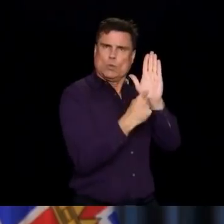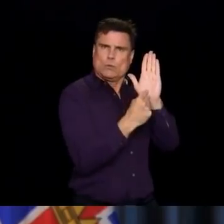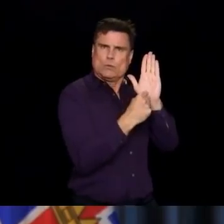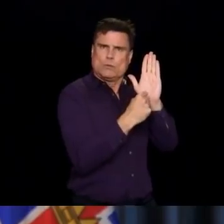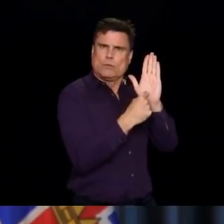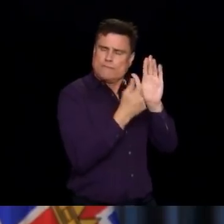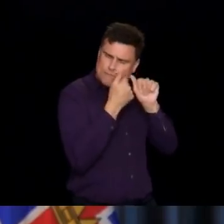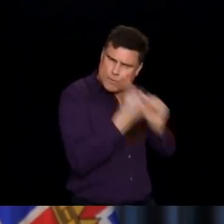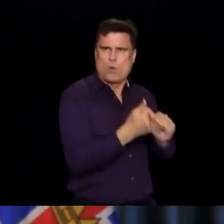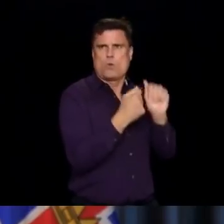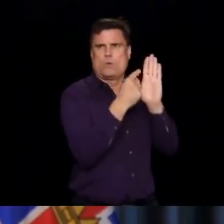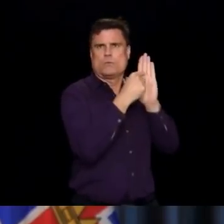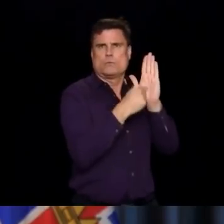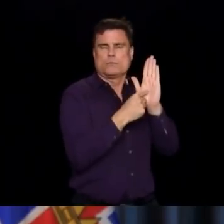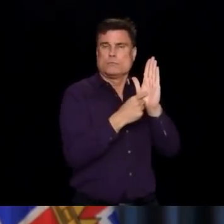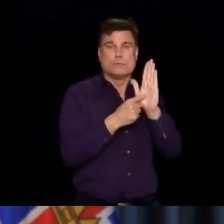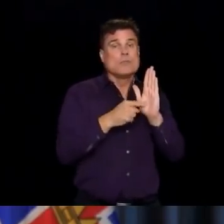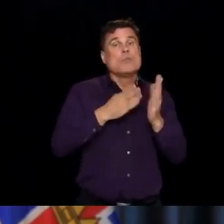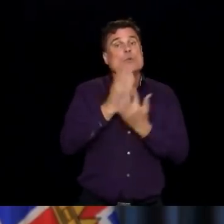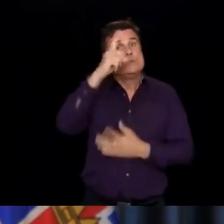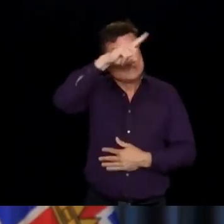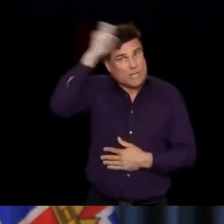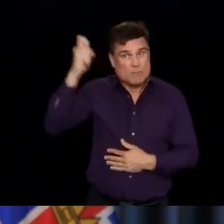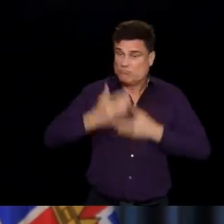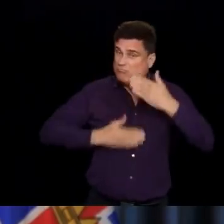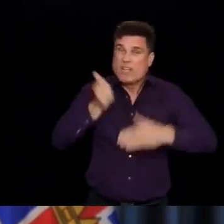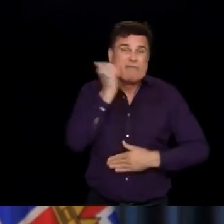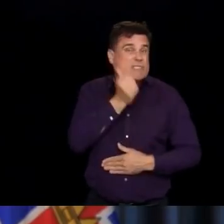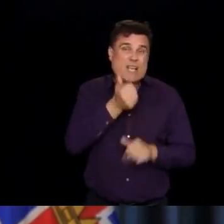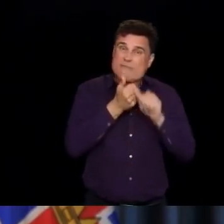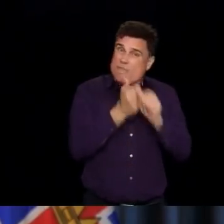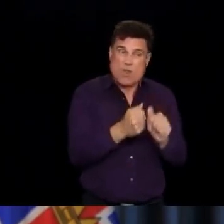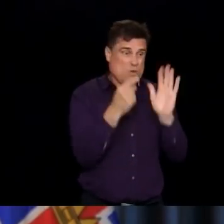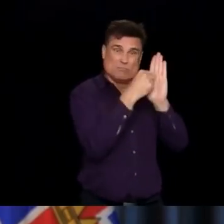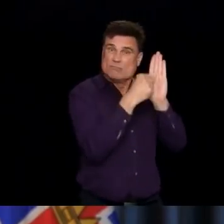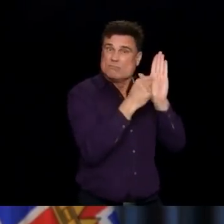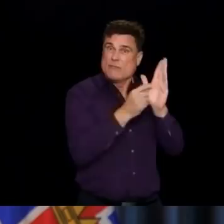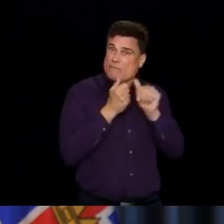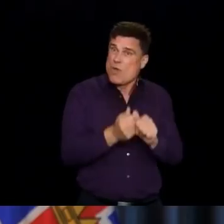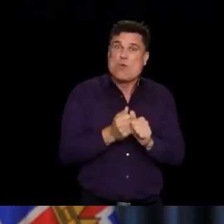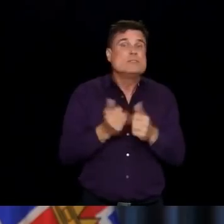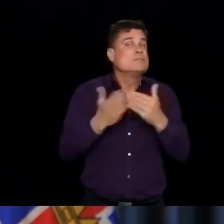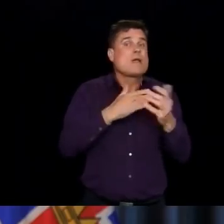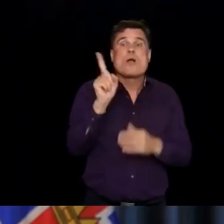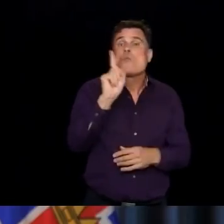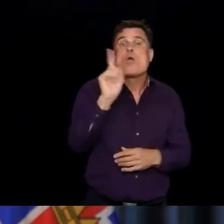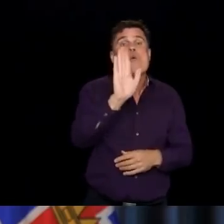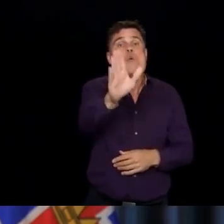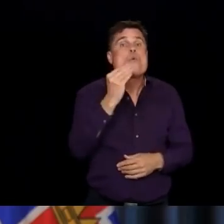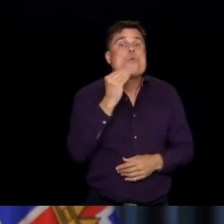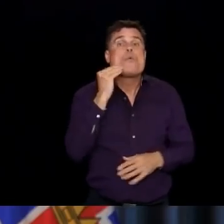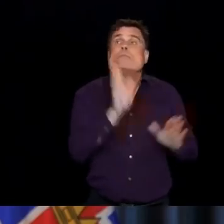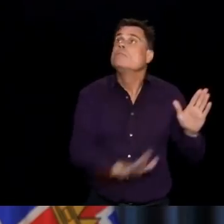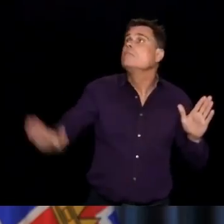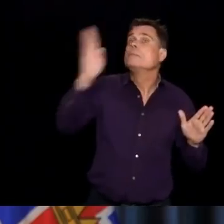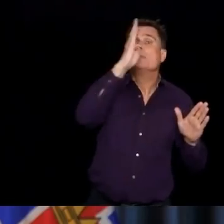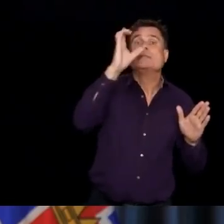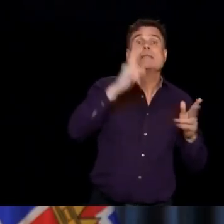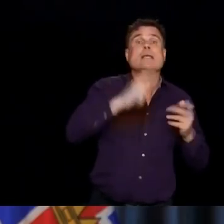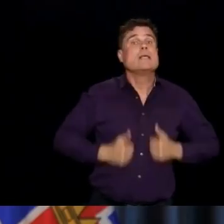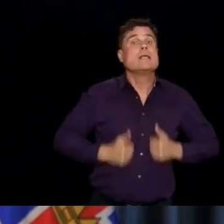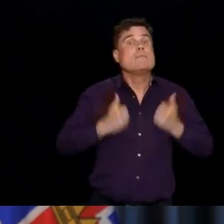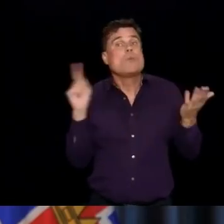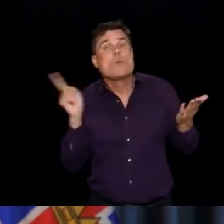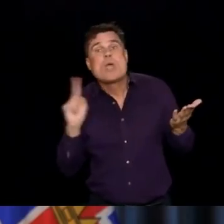our effort must continue this day and every day, no matter where we are in BC and no matter where